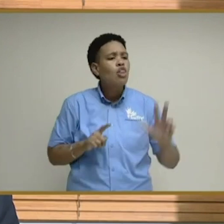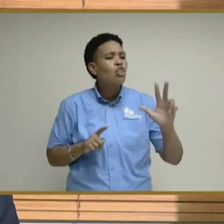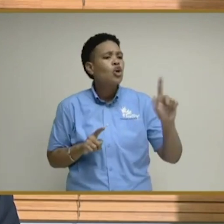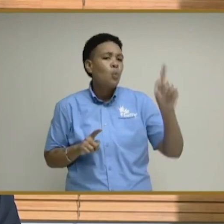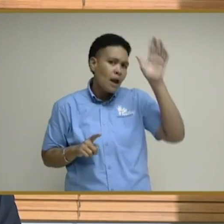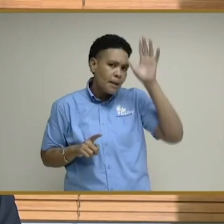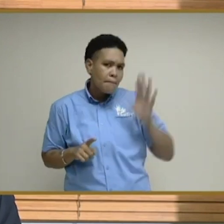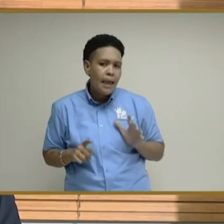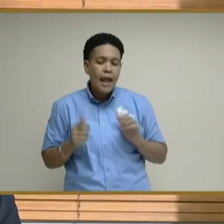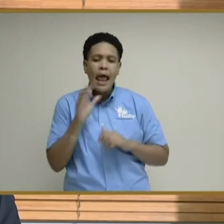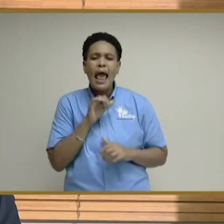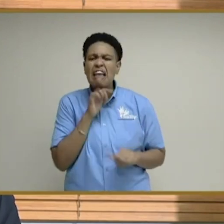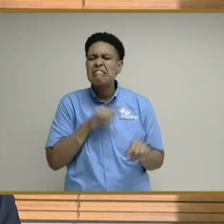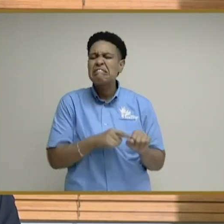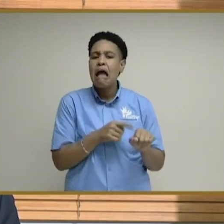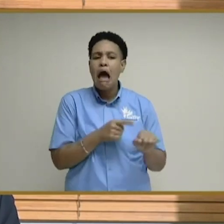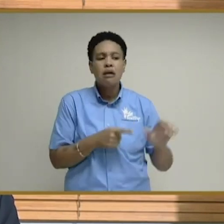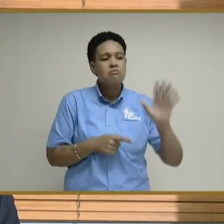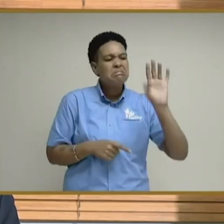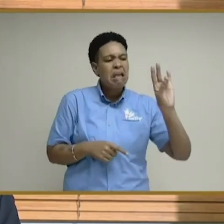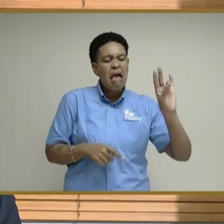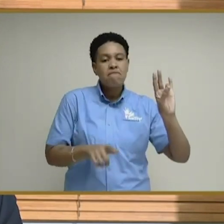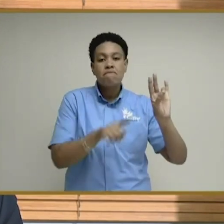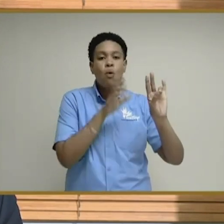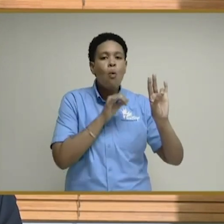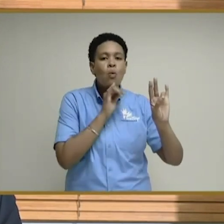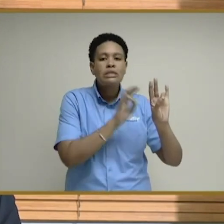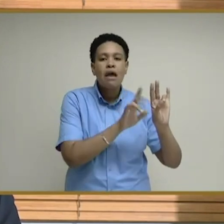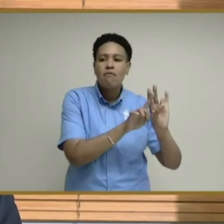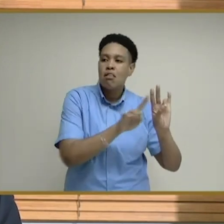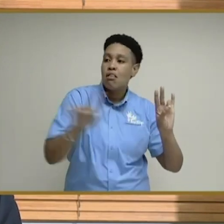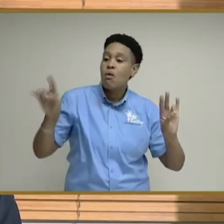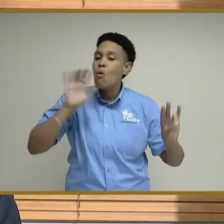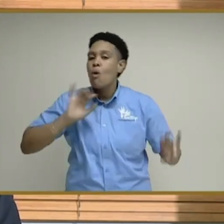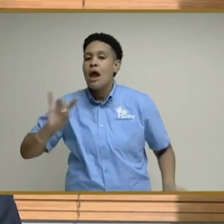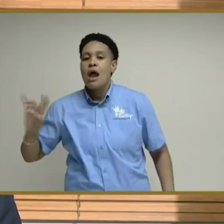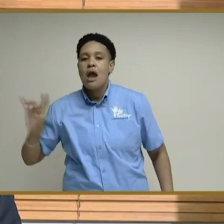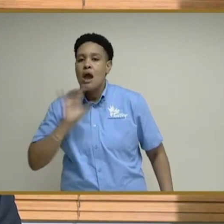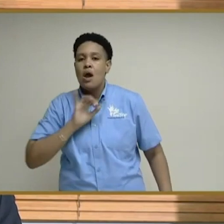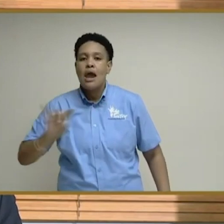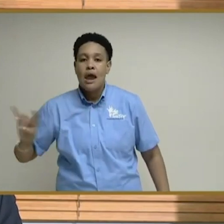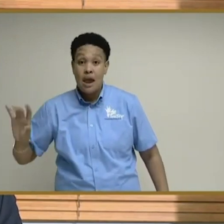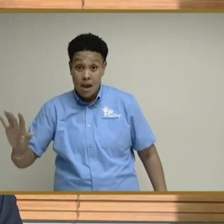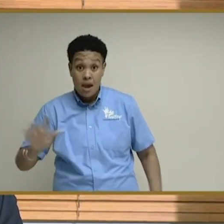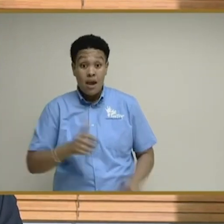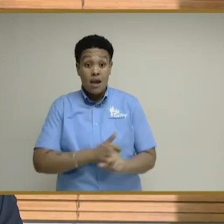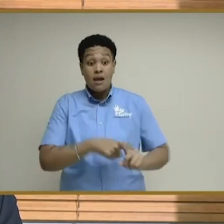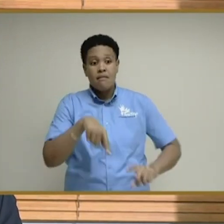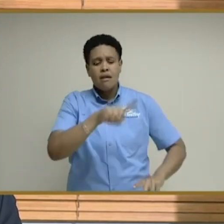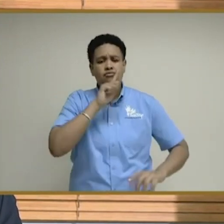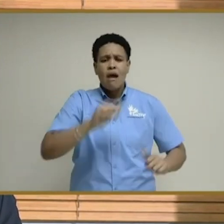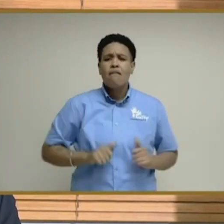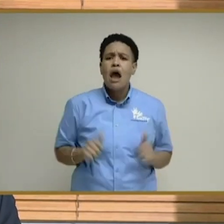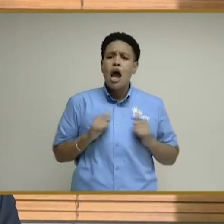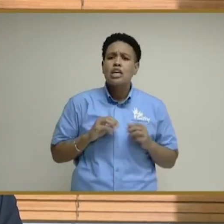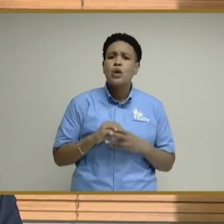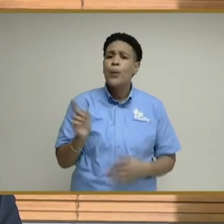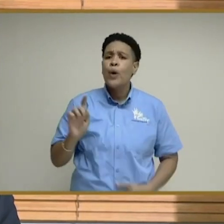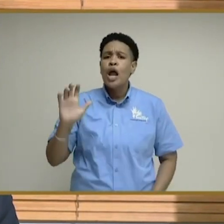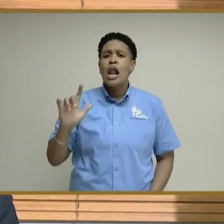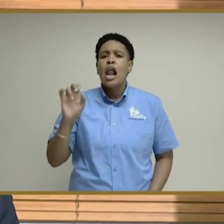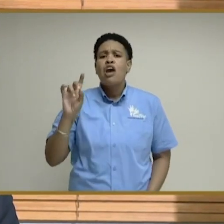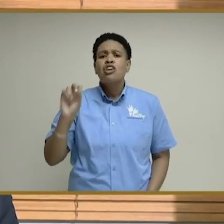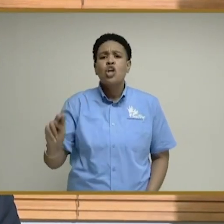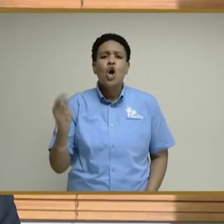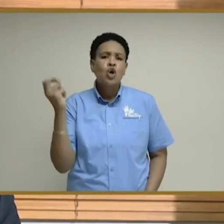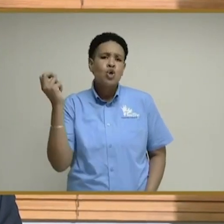are males, with ages ranging from 7 years to 88 years. They have addresses in Clarendon,